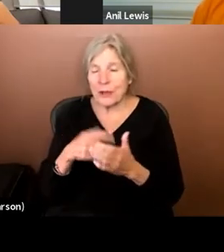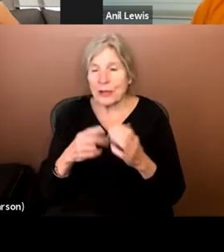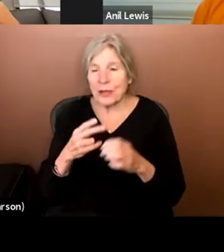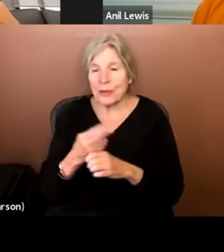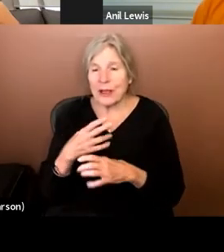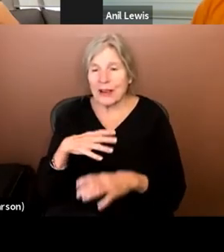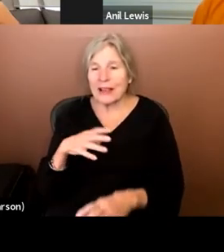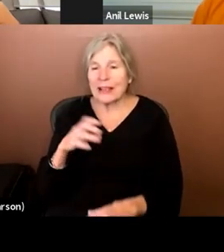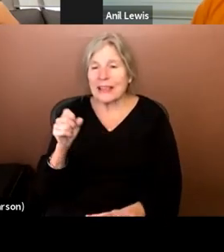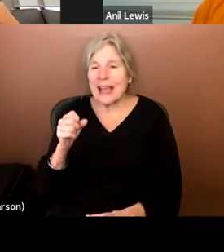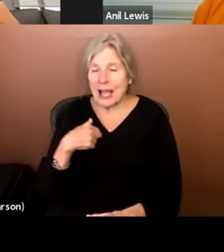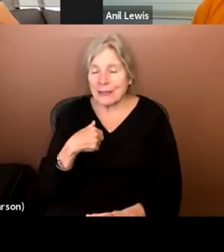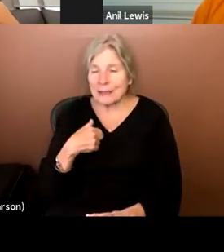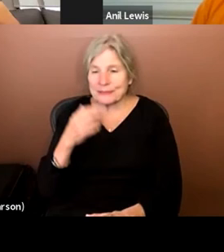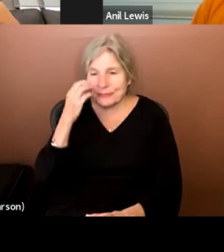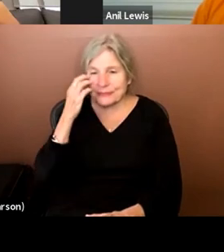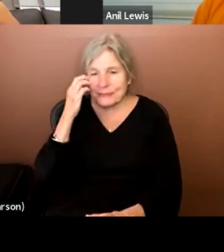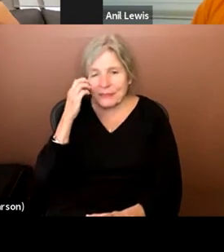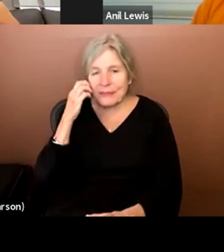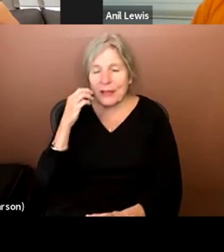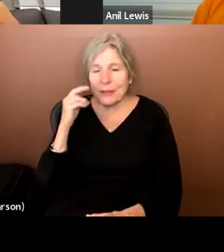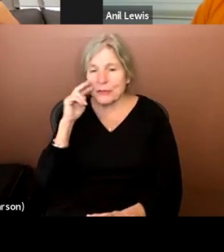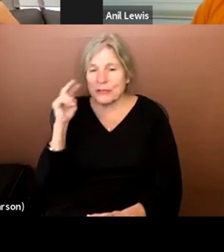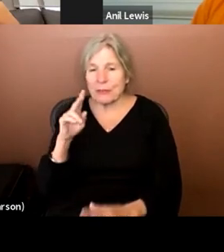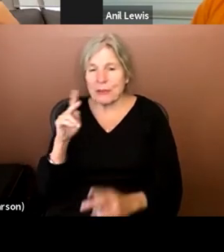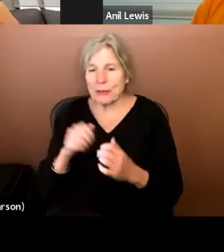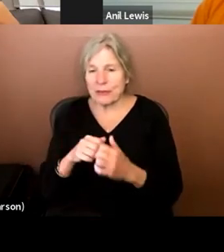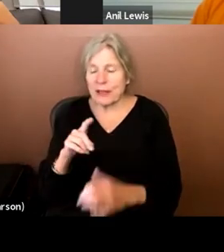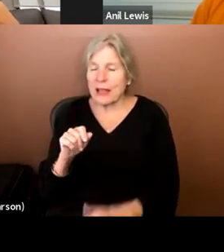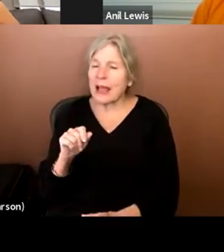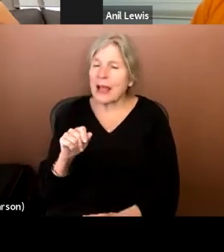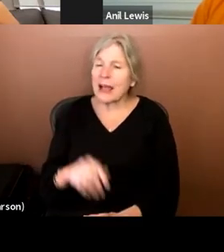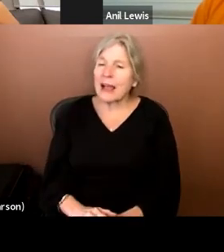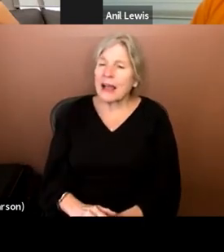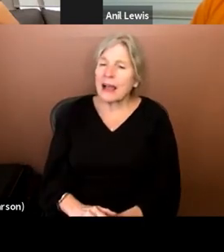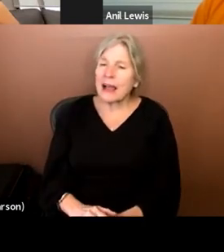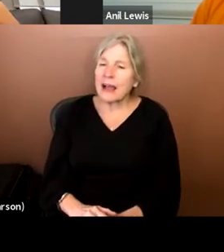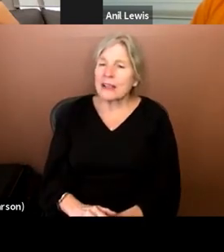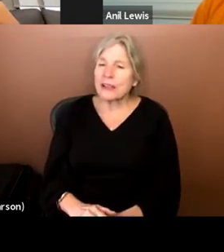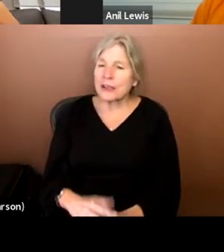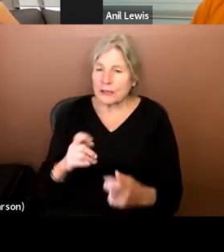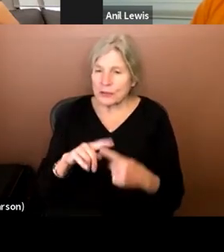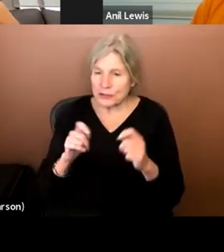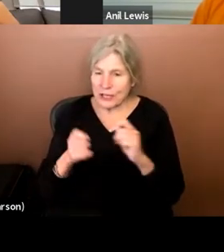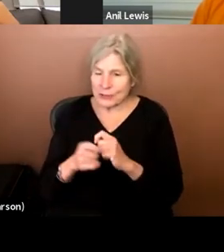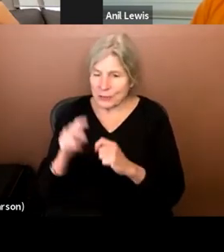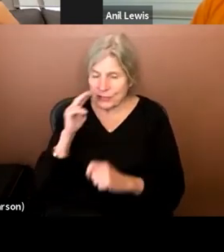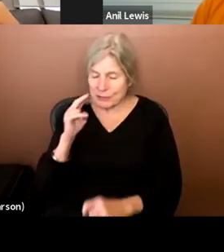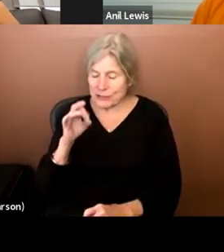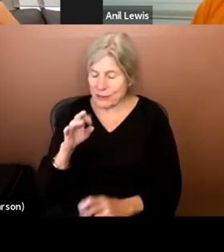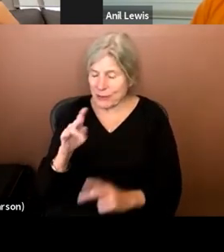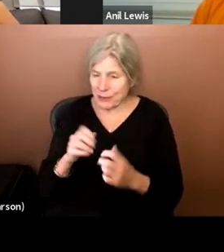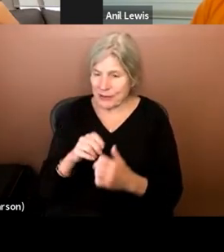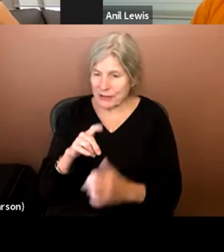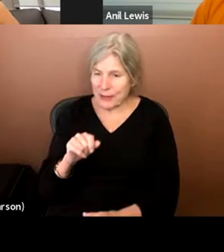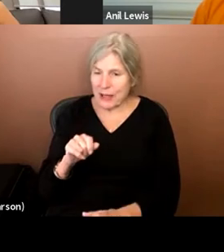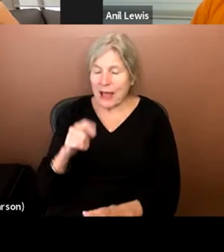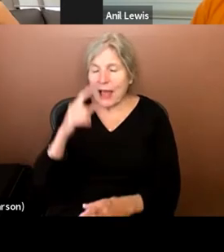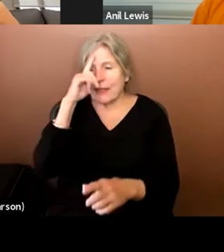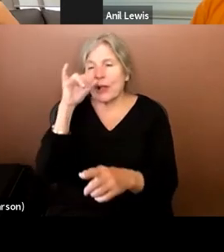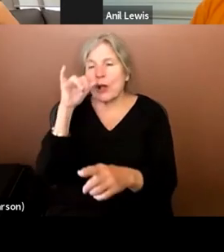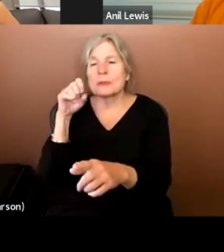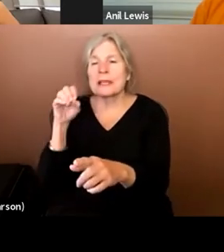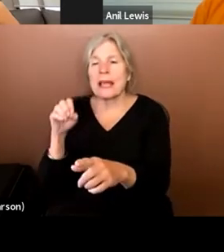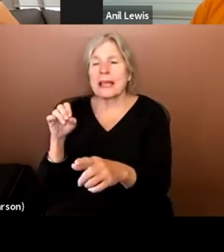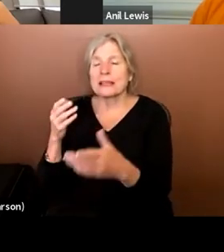I sure am. To change perceptions of people with disabilities? I mean, maybe. So I think Jose is, is